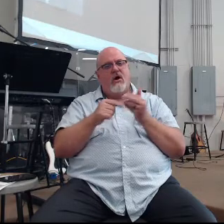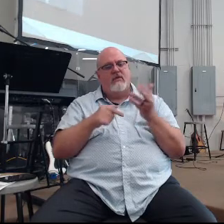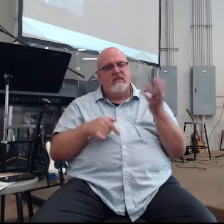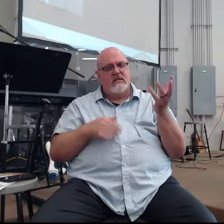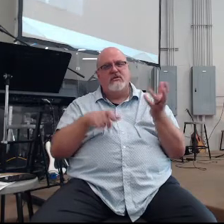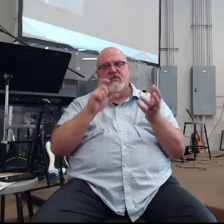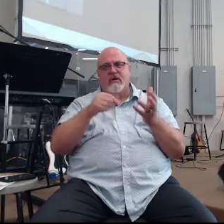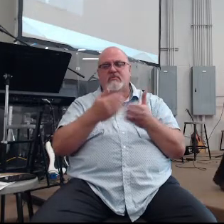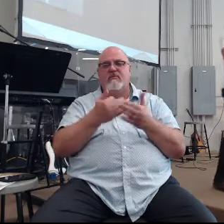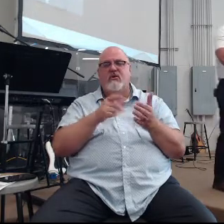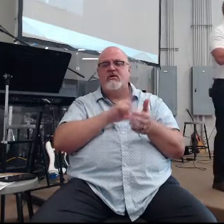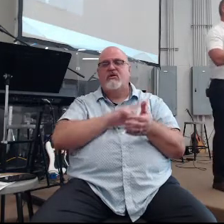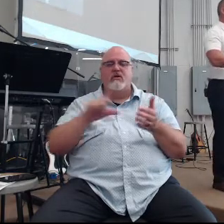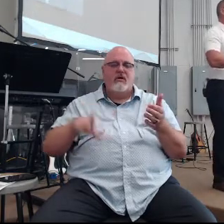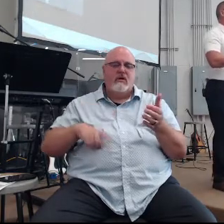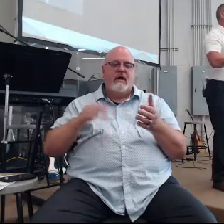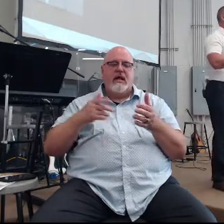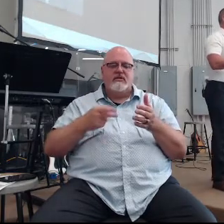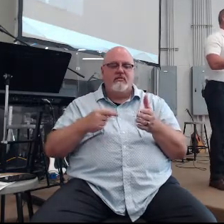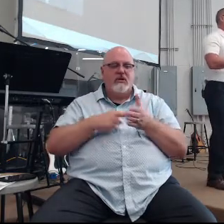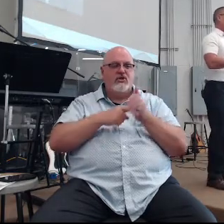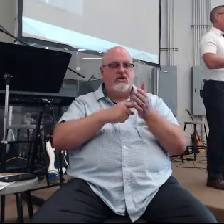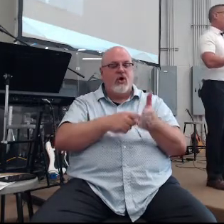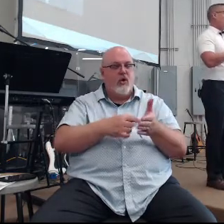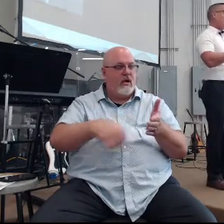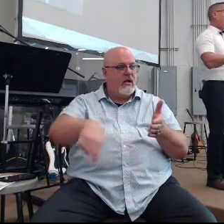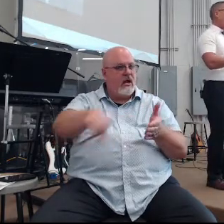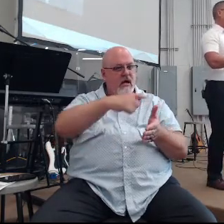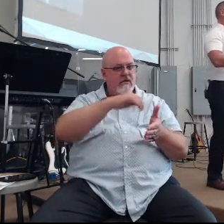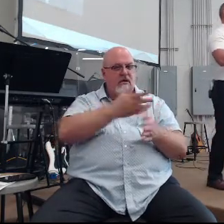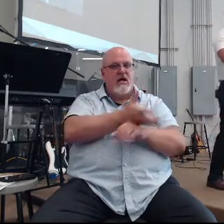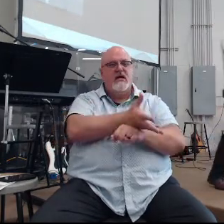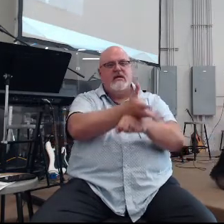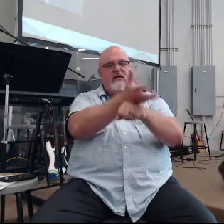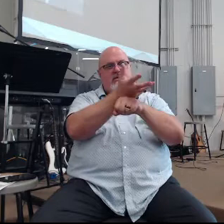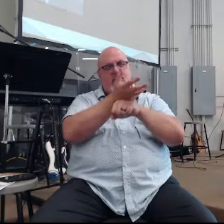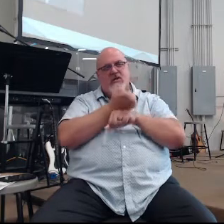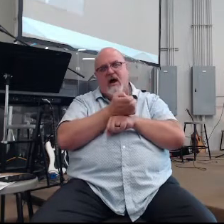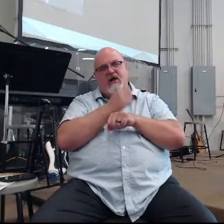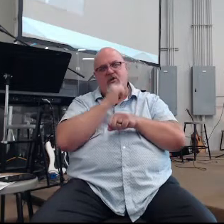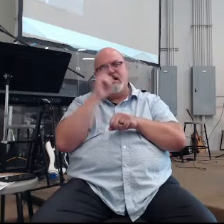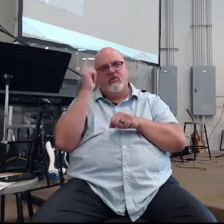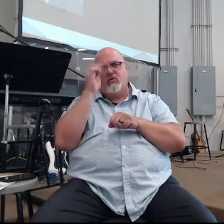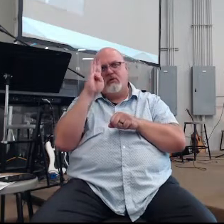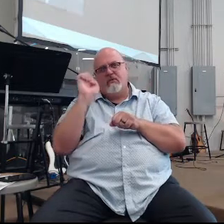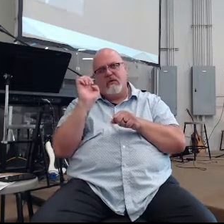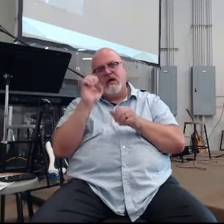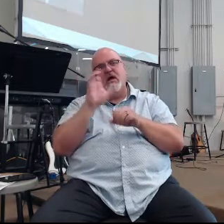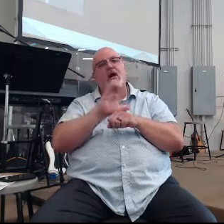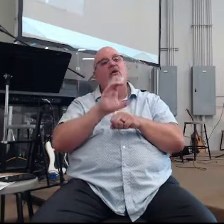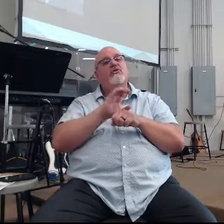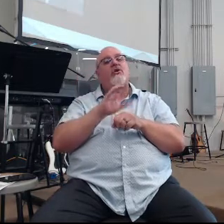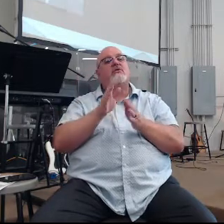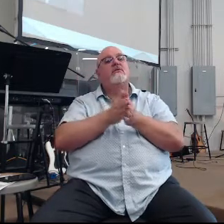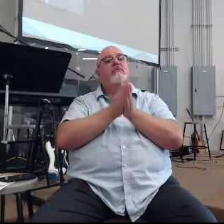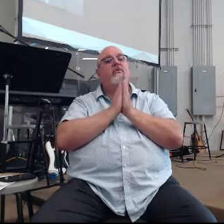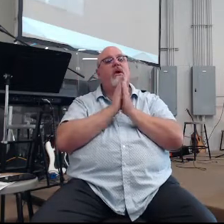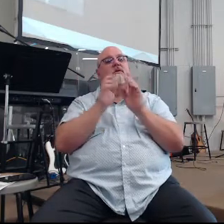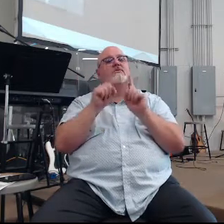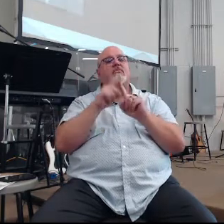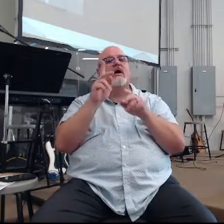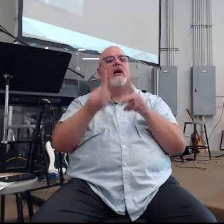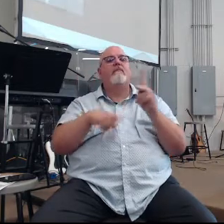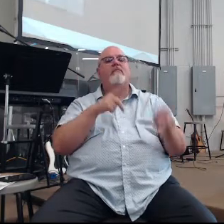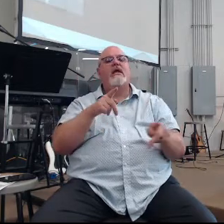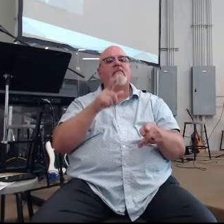So the Lord has been unfolding in us this desire to not just be a church that prays, but a